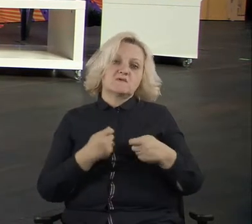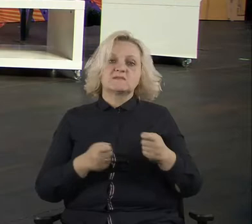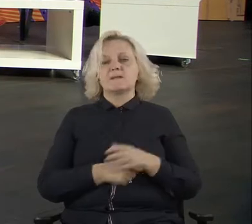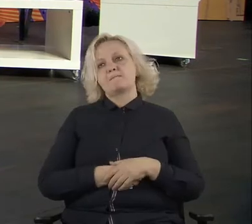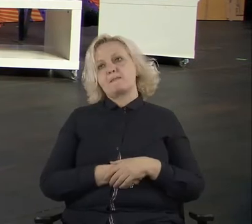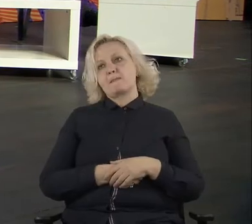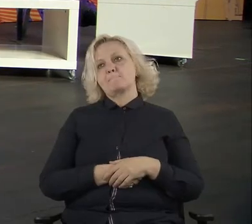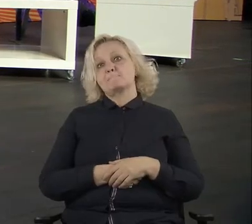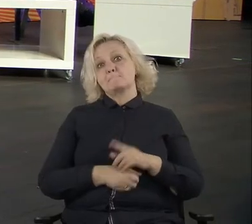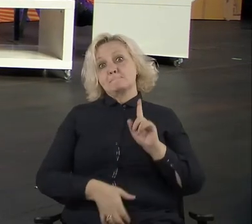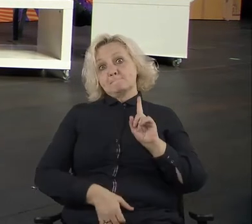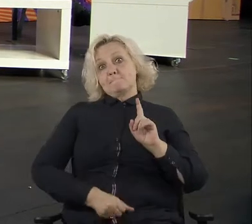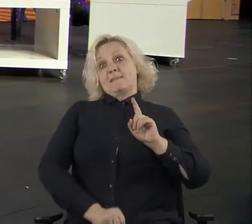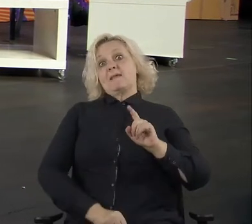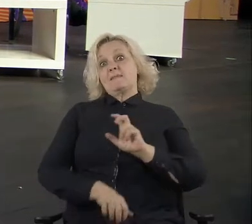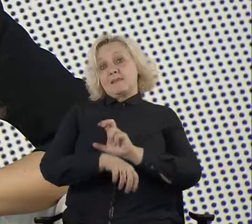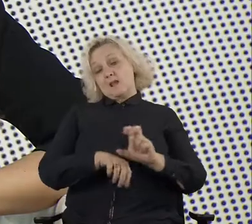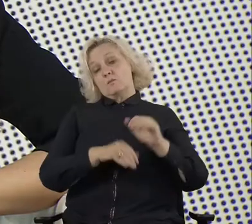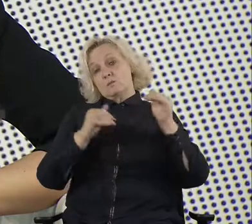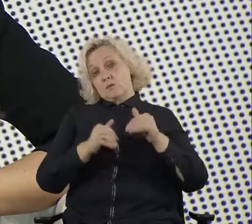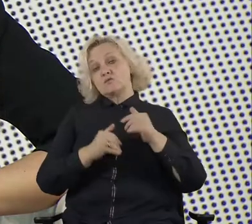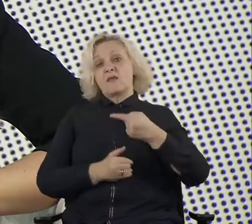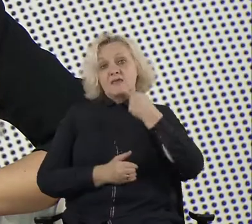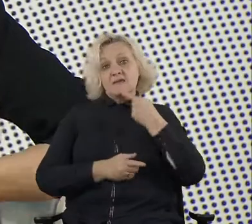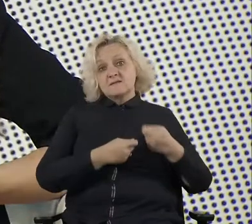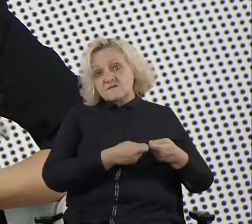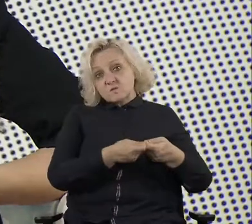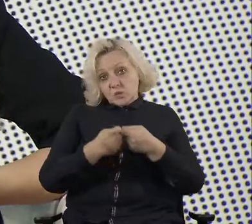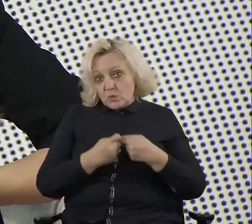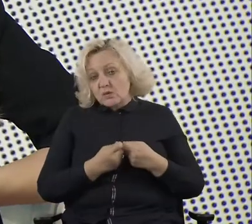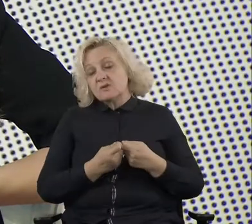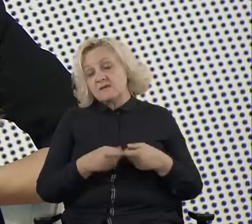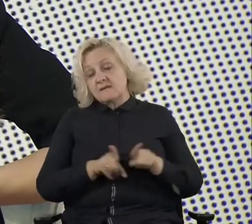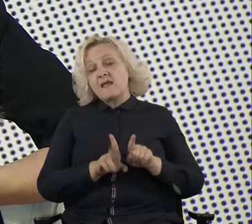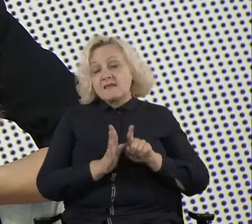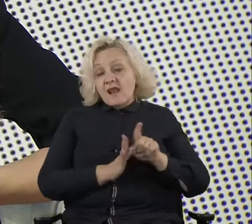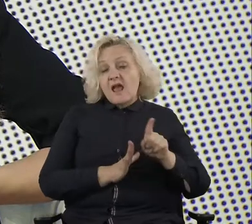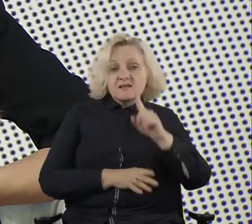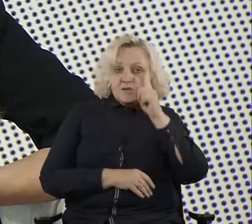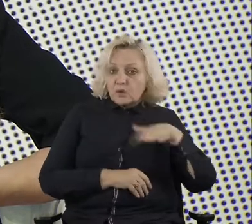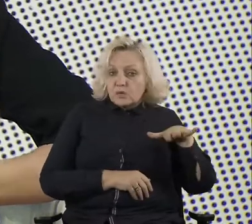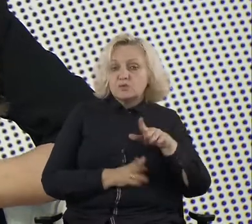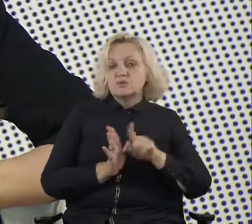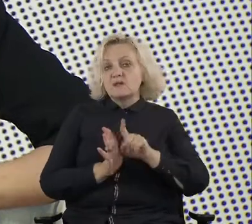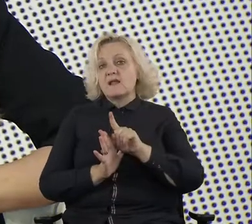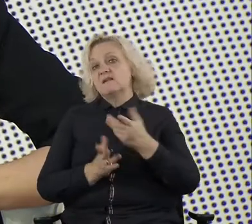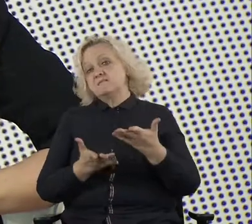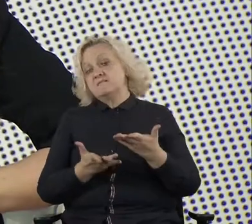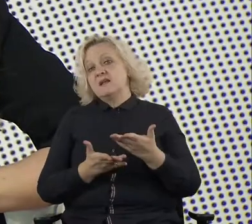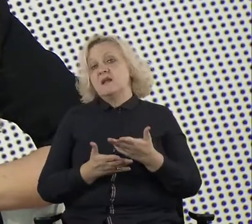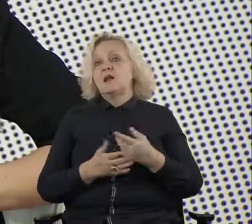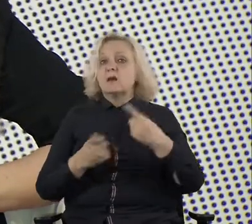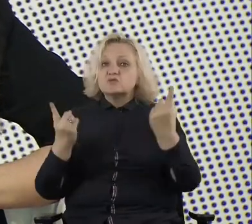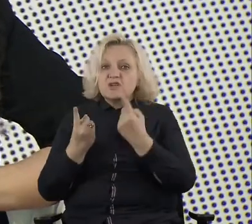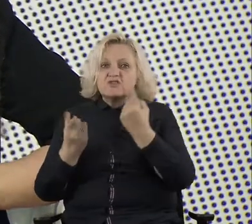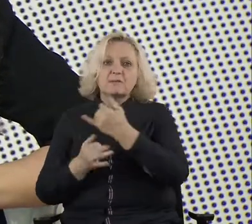the common language for both our business, for any, for society and, uh, public servants. But of course, public servants